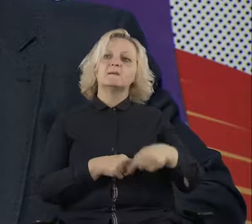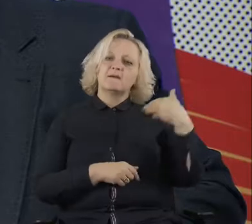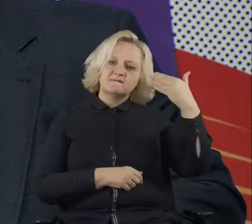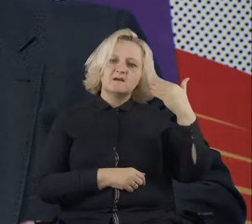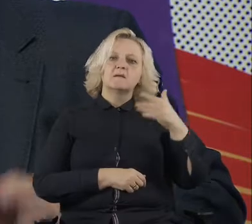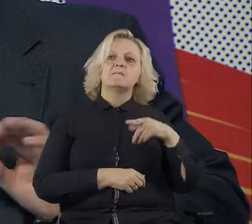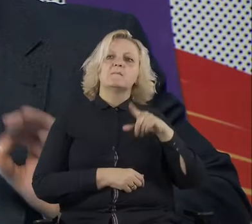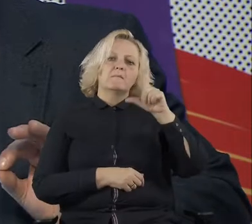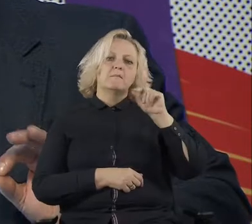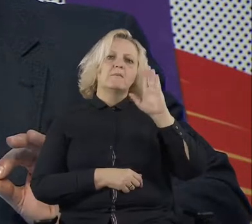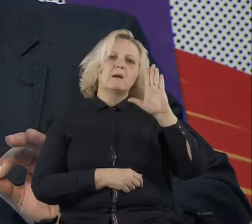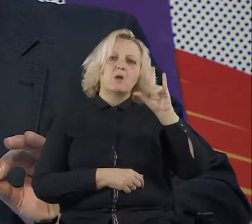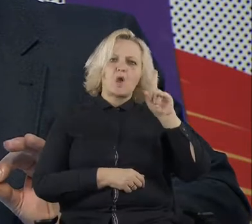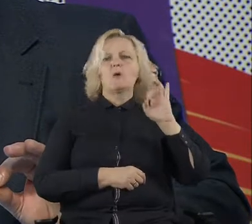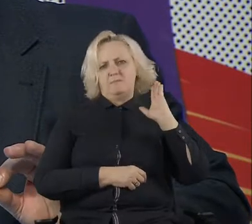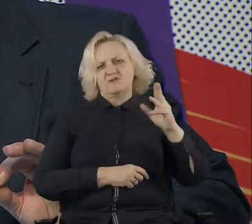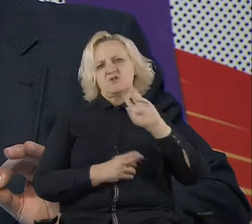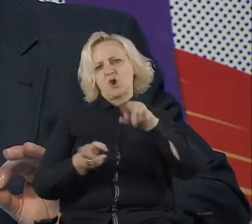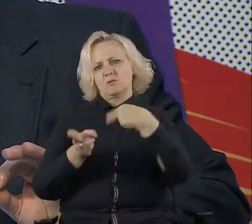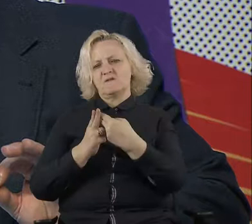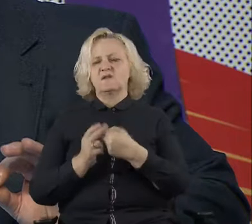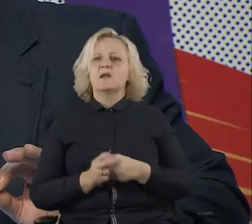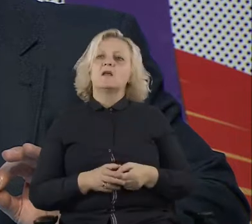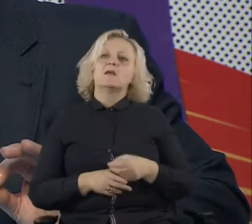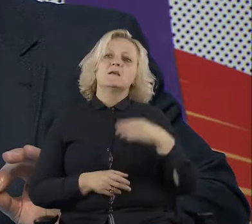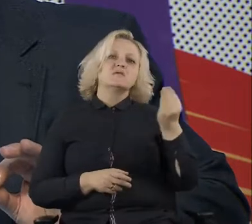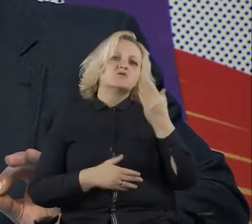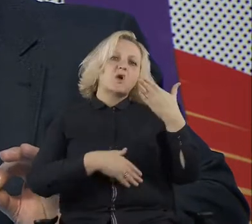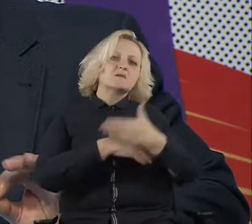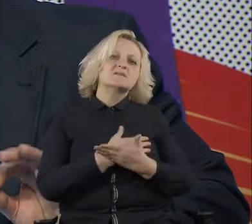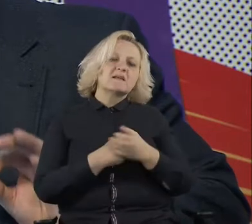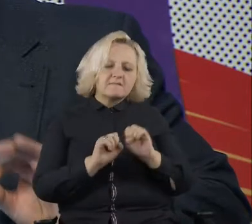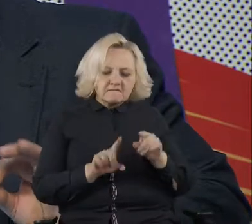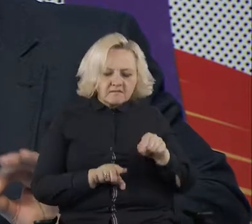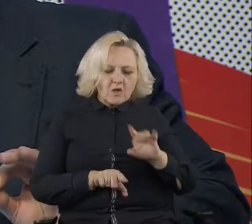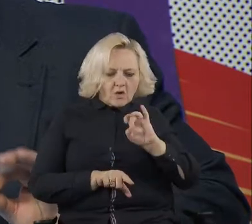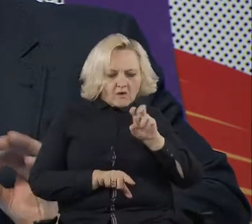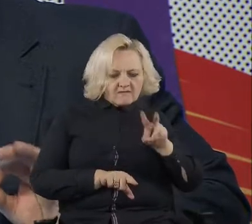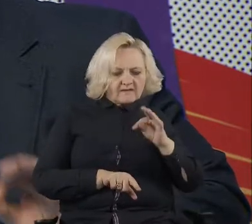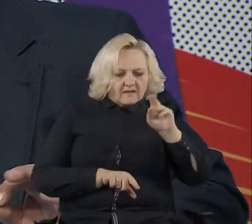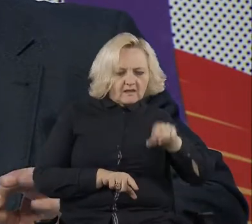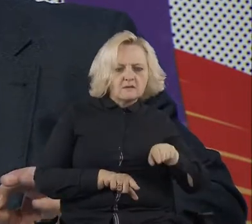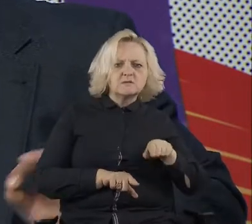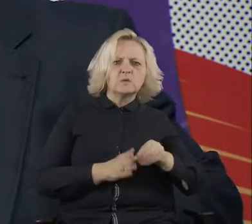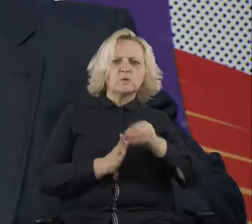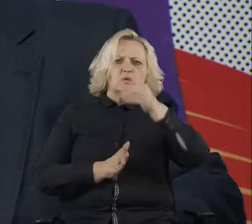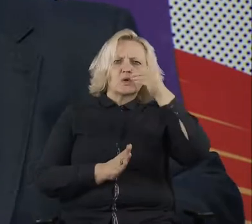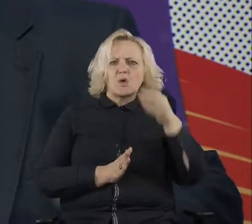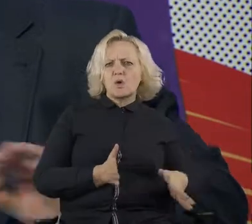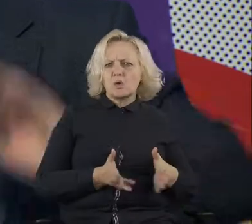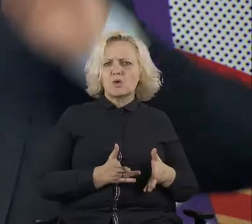And the one last comment that I want to show. GovTech is expensive and time consuming. Any ideas how to simplify?